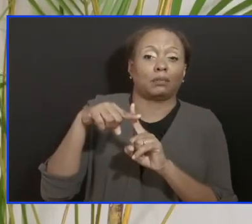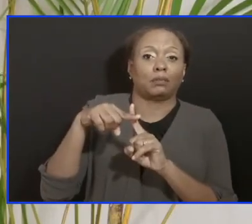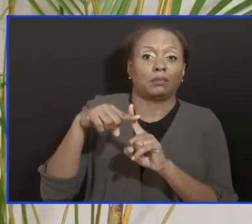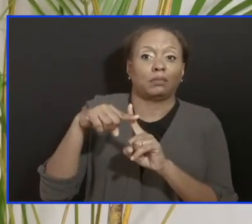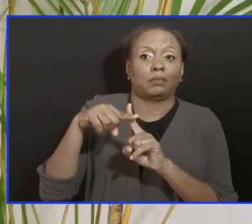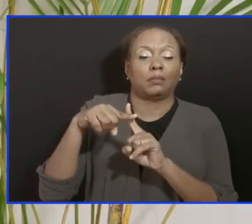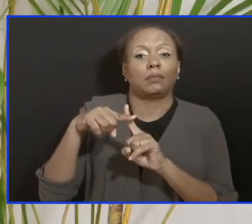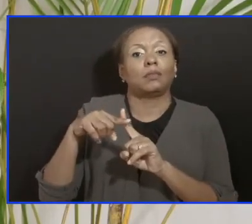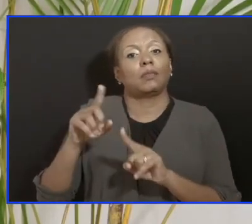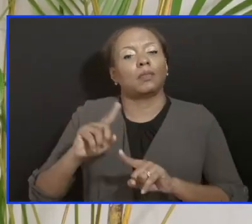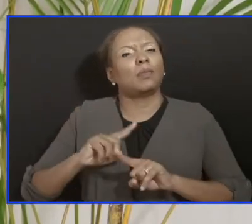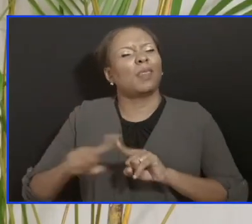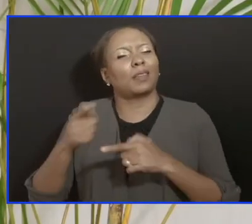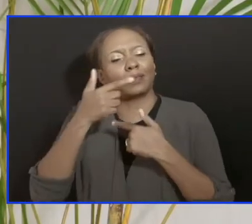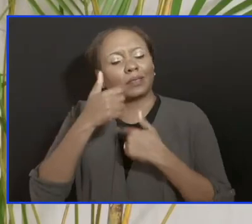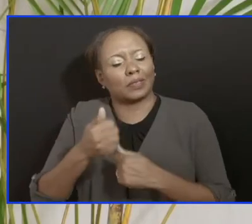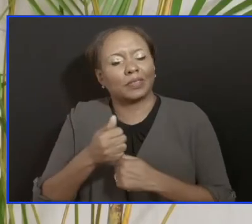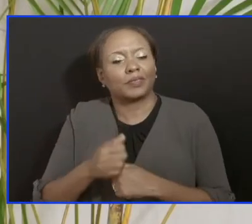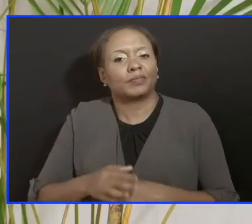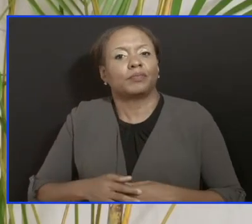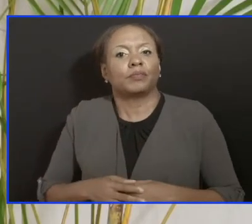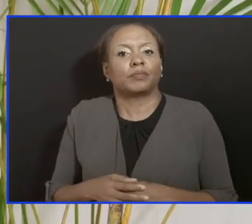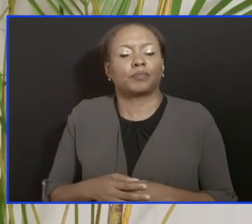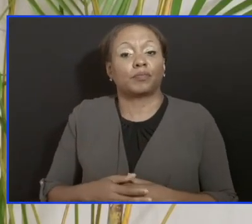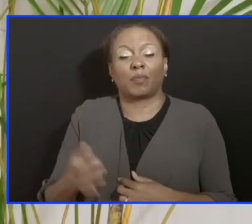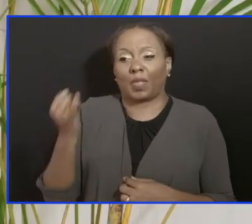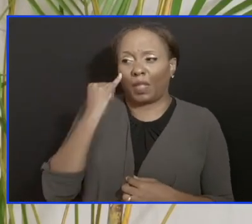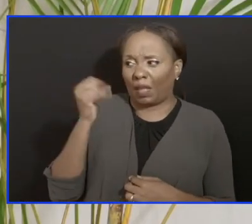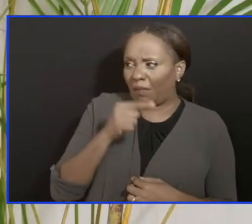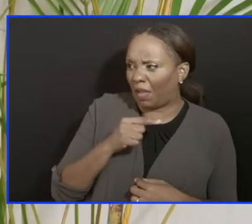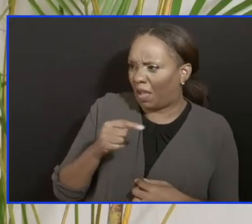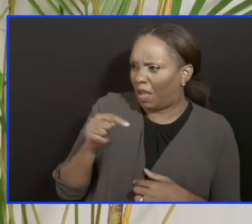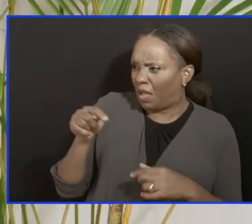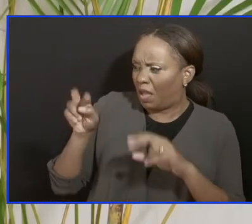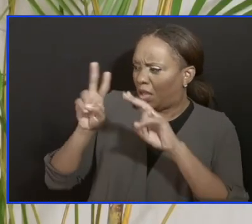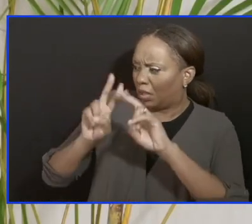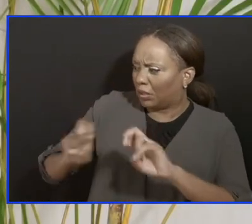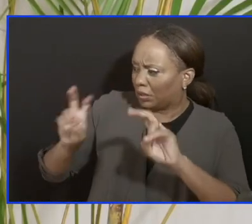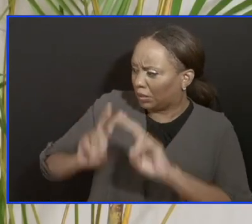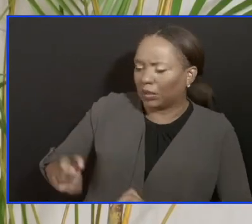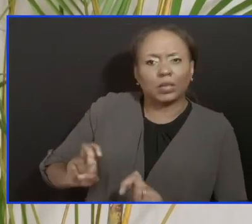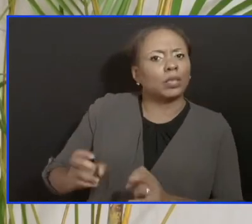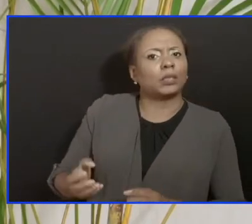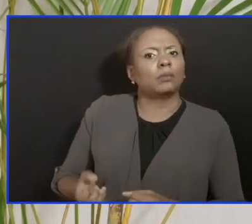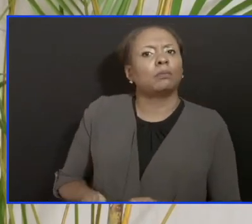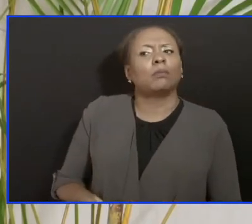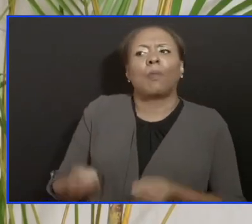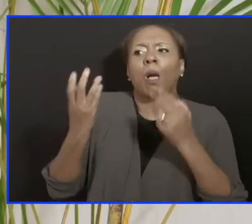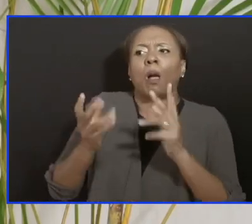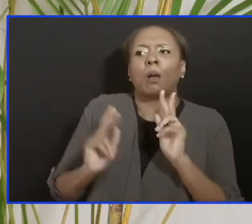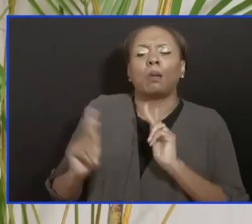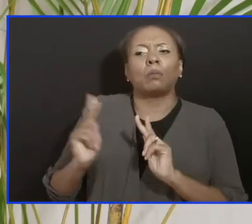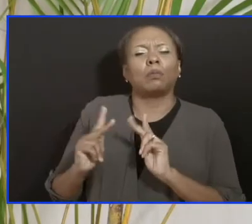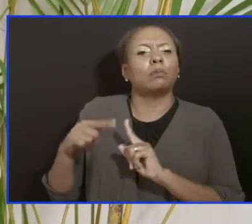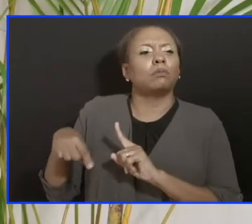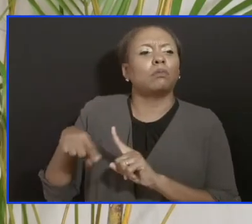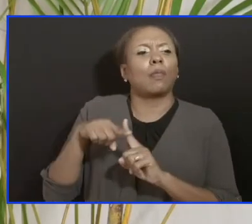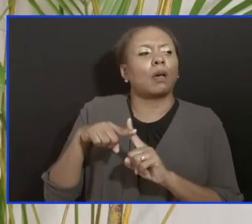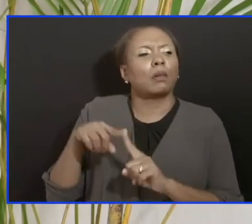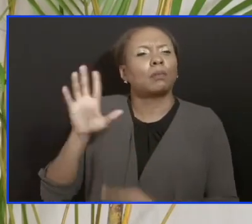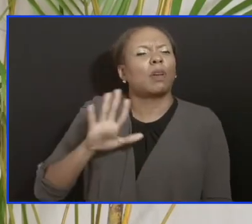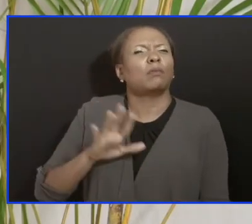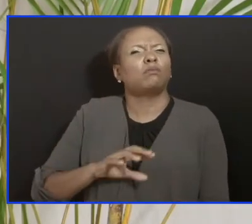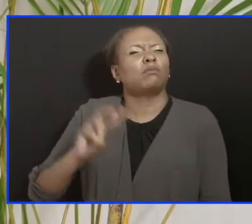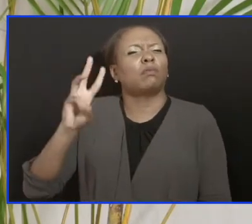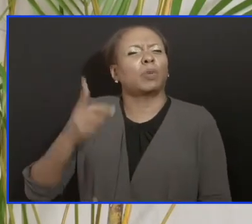And interestingly enough, if you look at the number of positive cases that we have been having over the last six